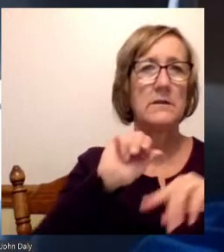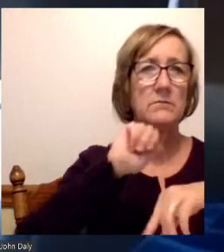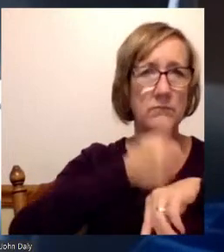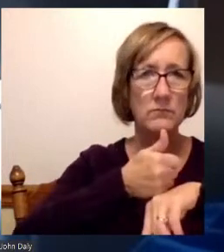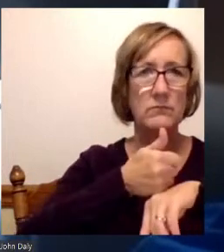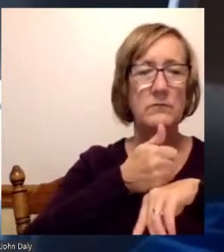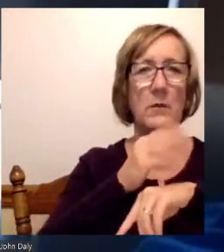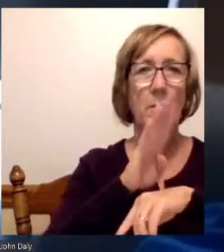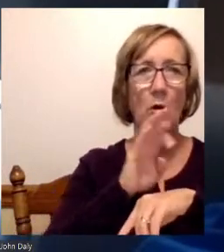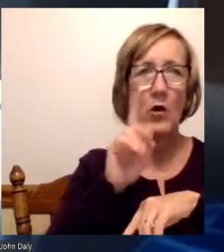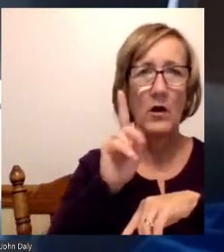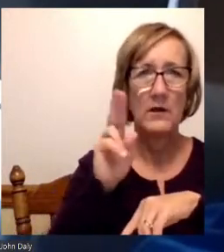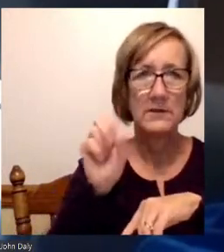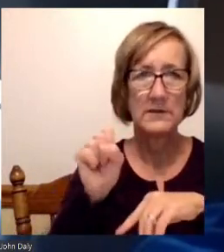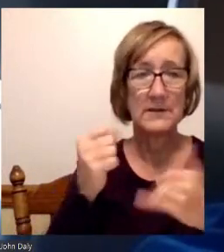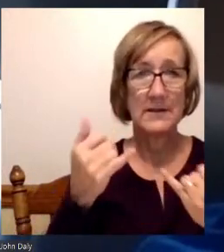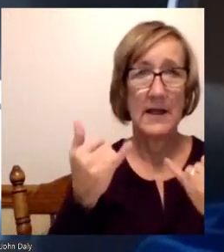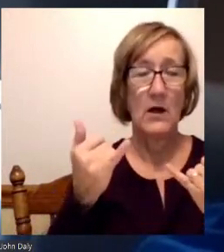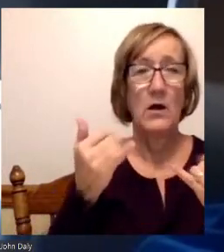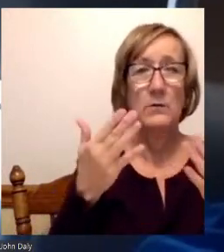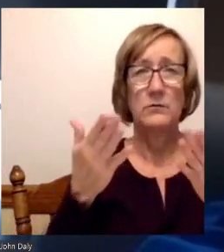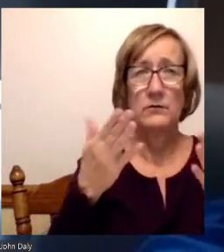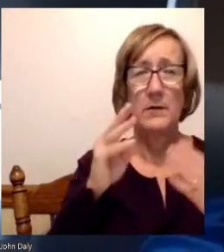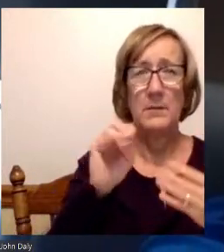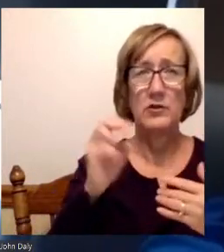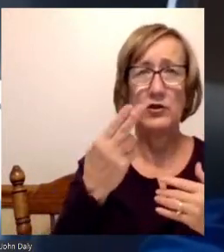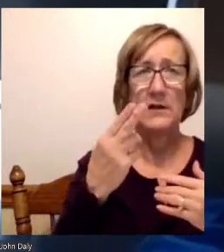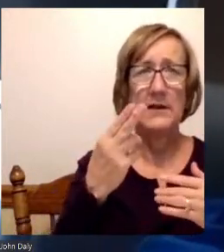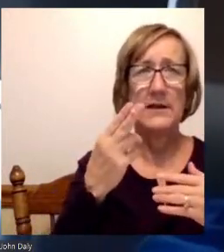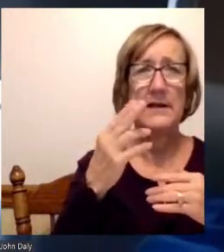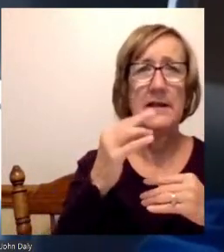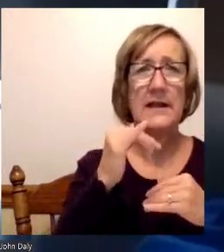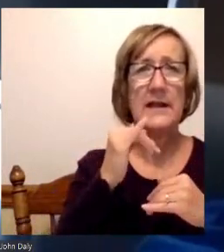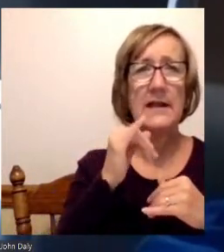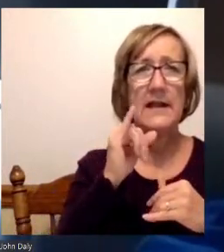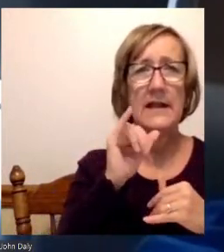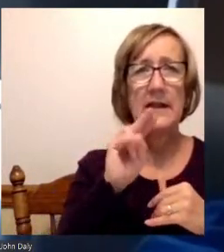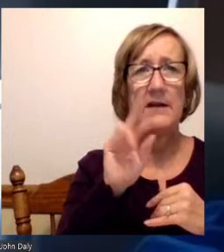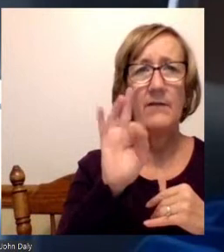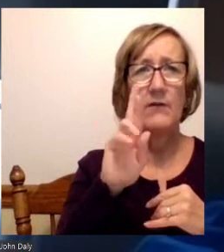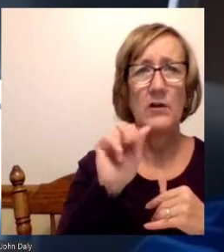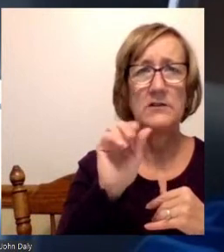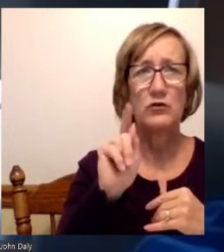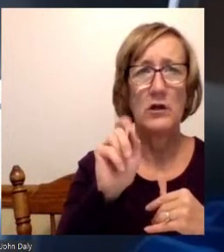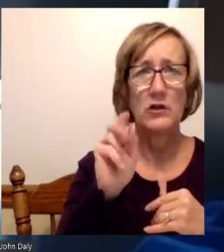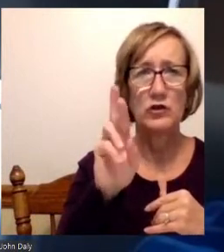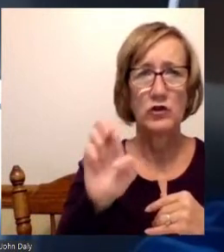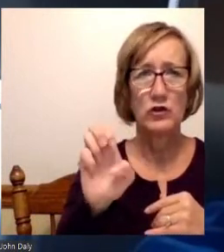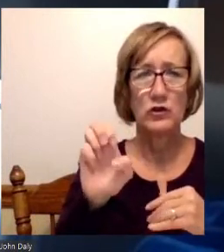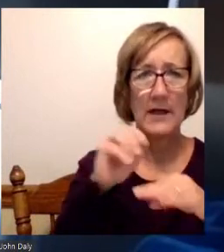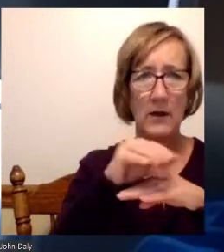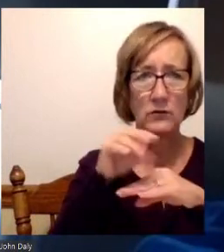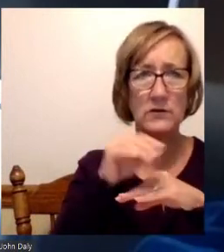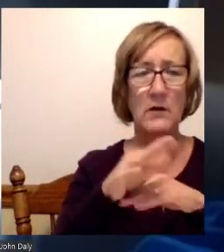boards. I'm currently serving on the Michigan Infrastructure Council. Prior to that, I served on the